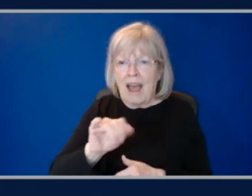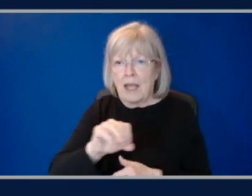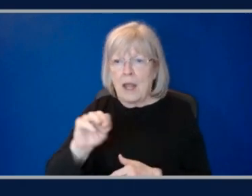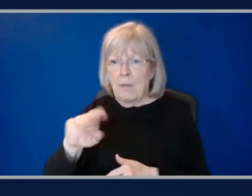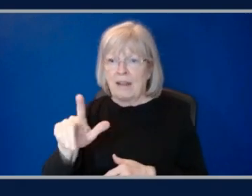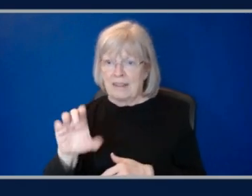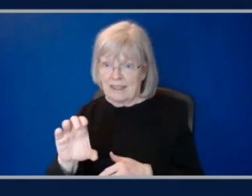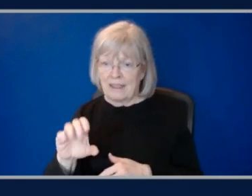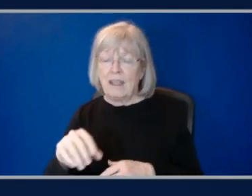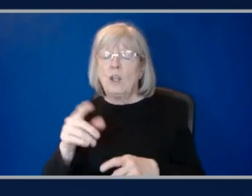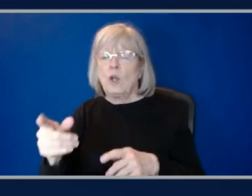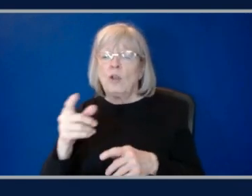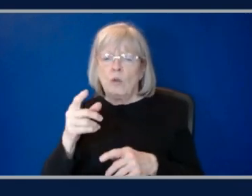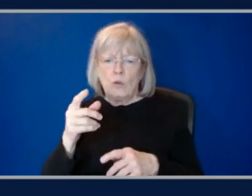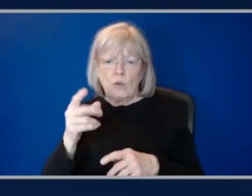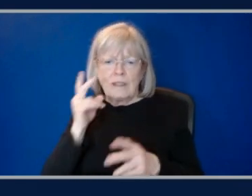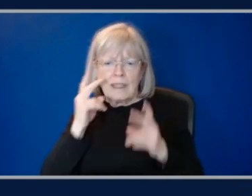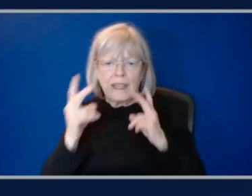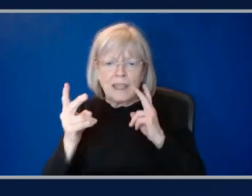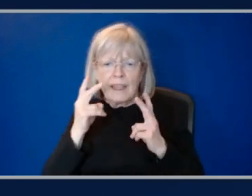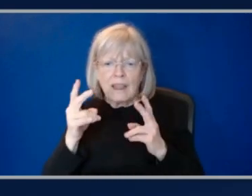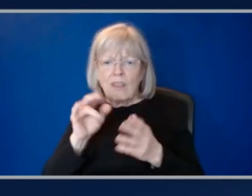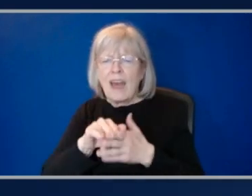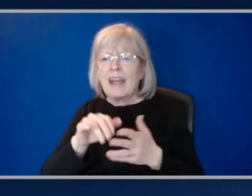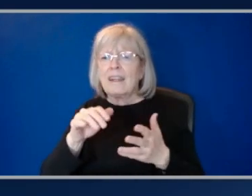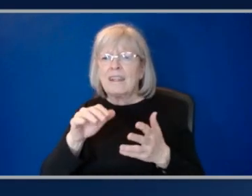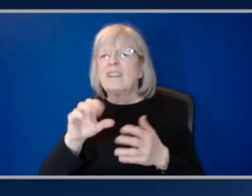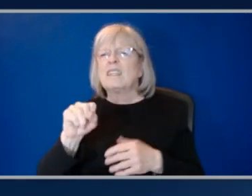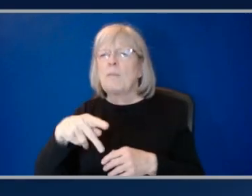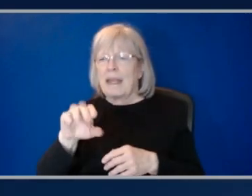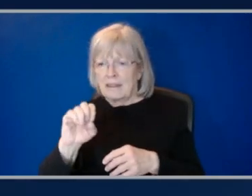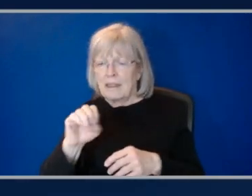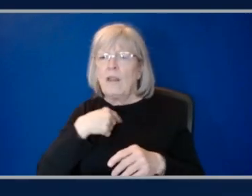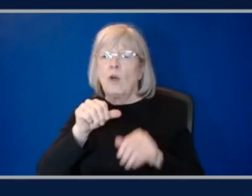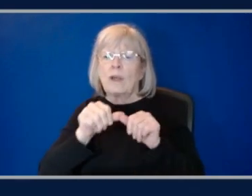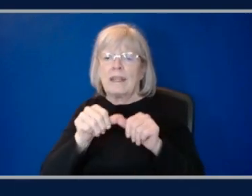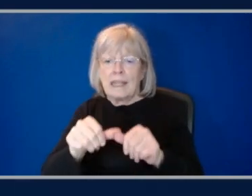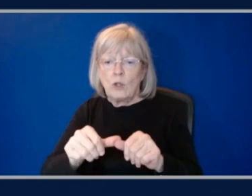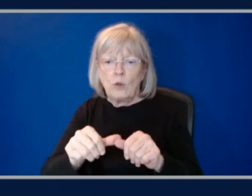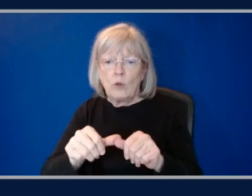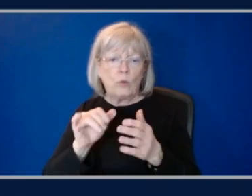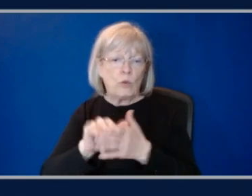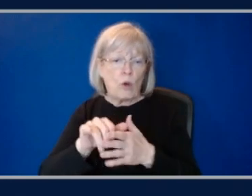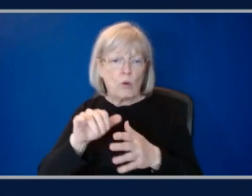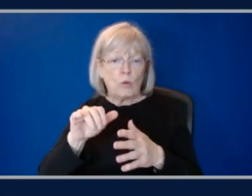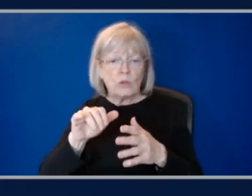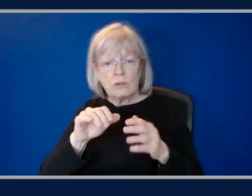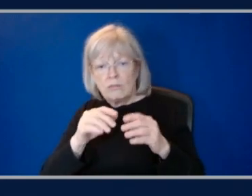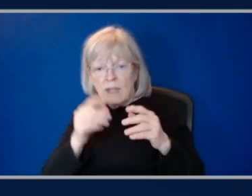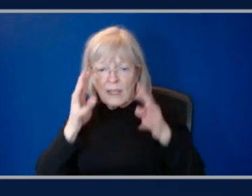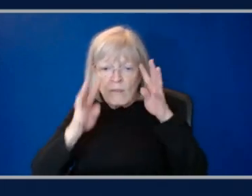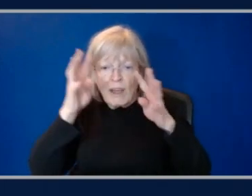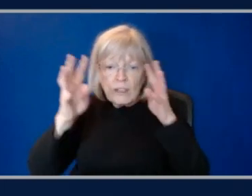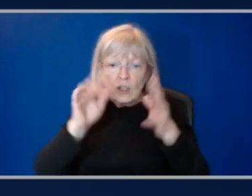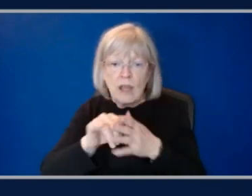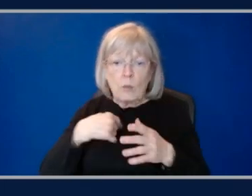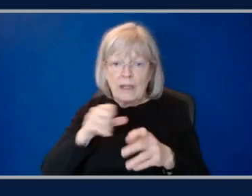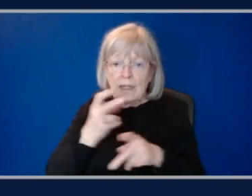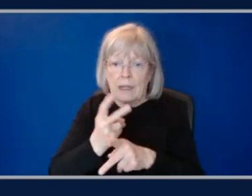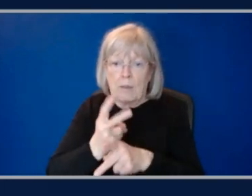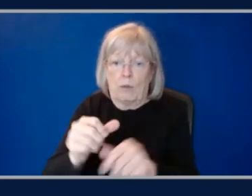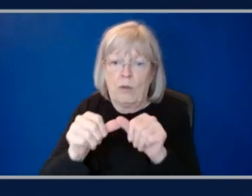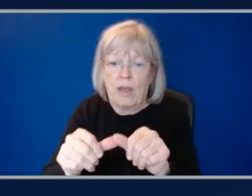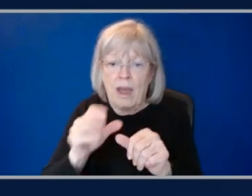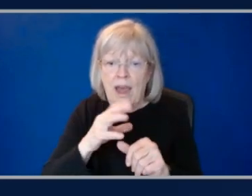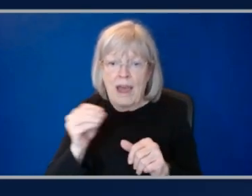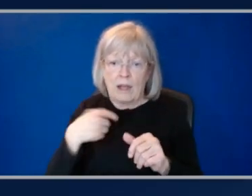see this continued innovation that we need to keep up with. And just like we did for Graviton for general-purpose computing, we wanted